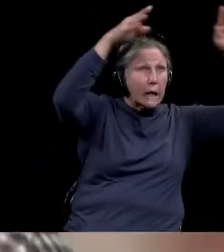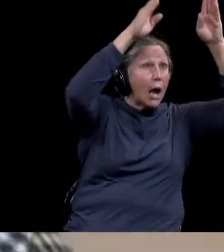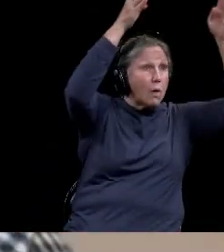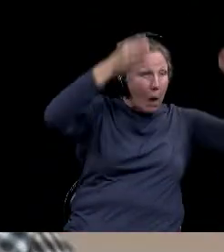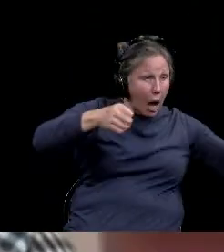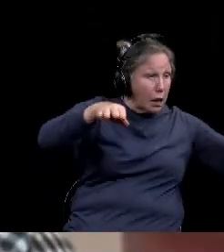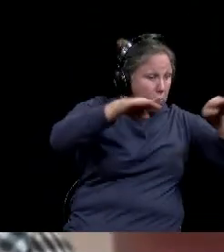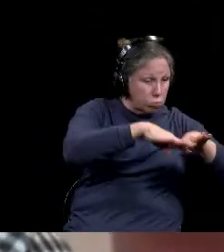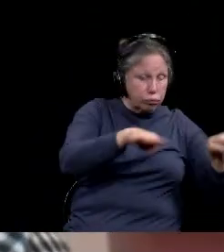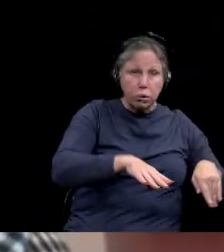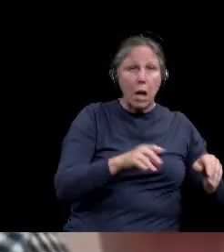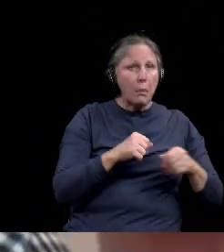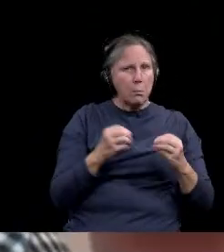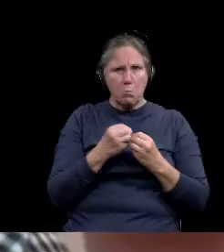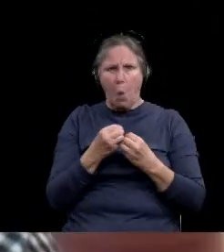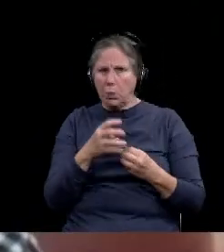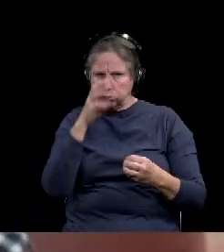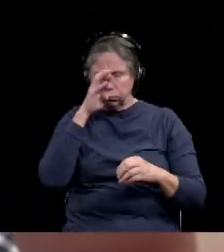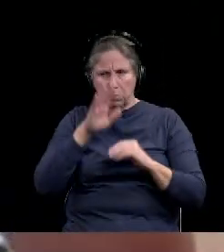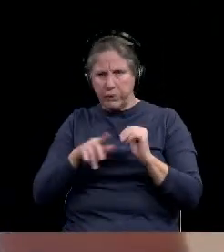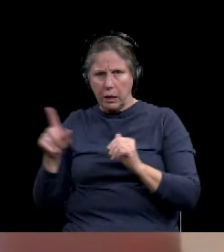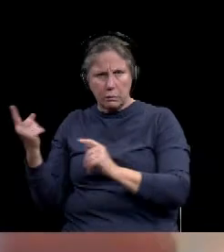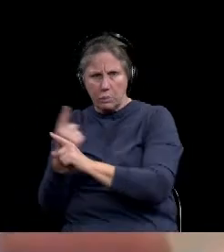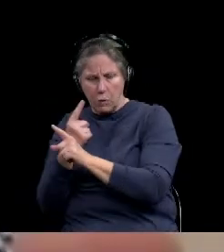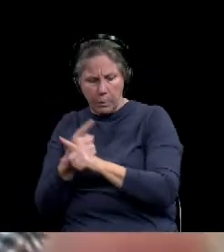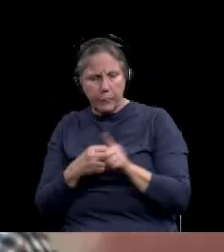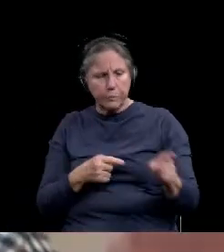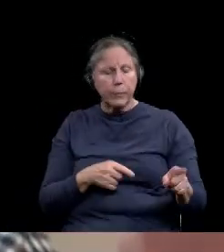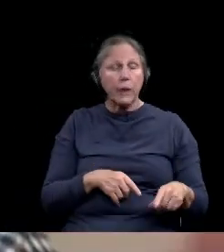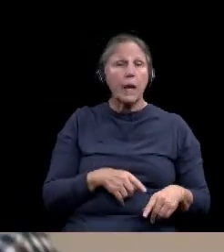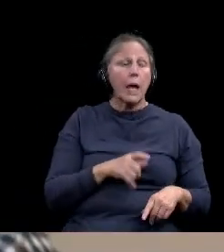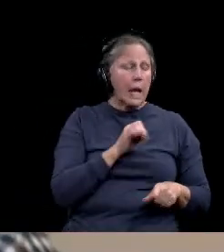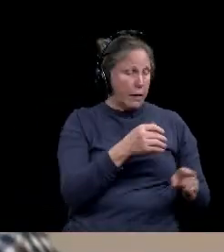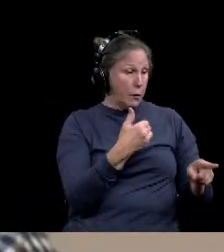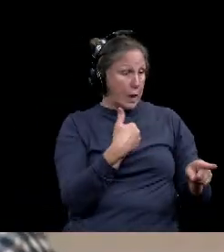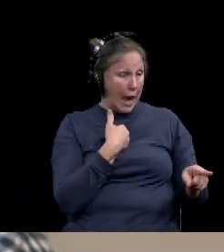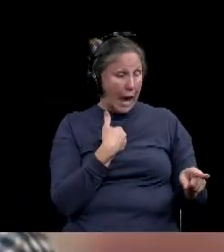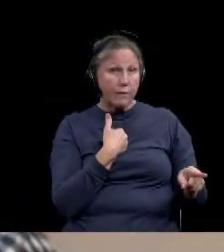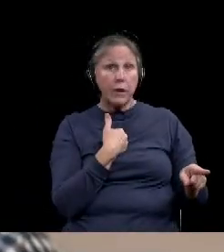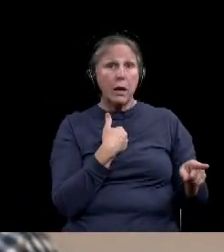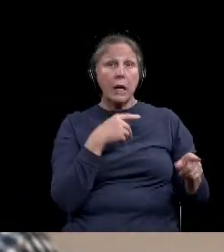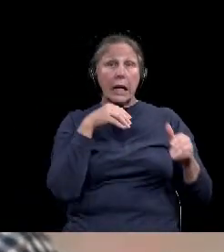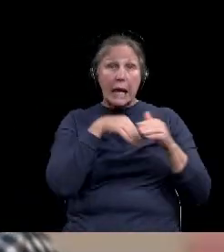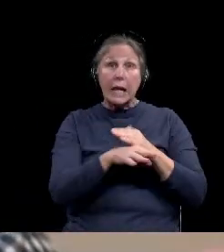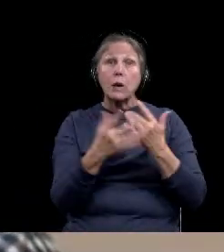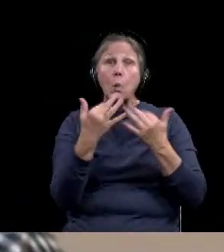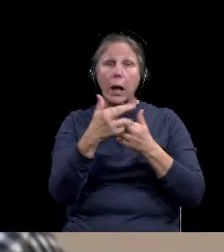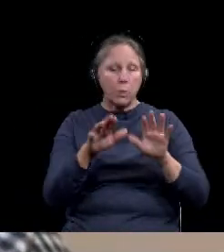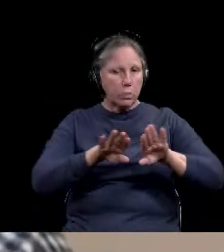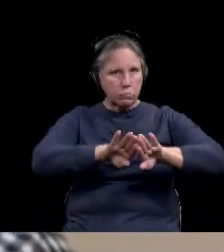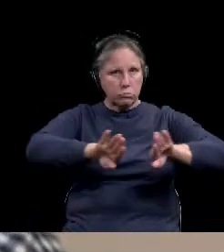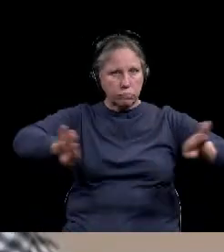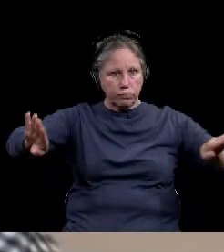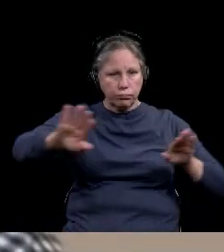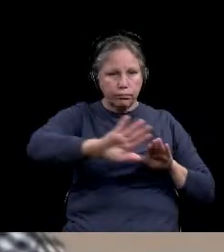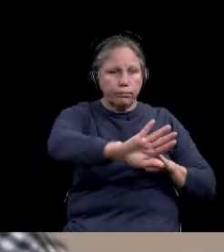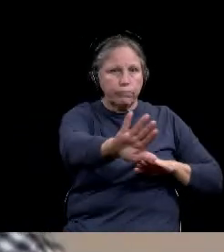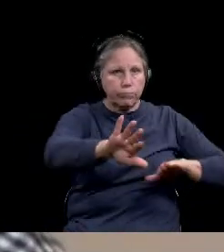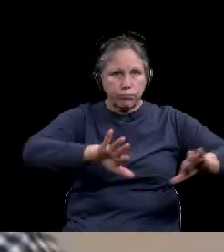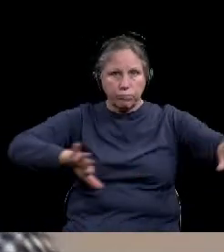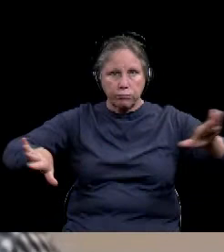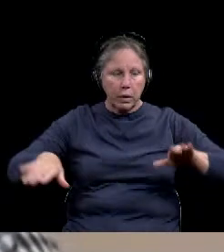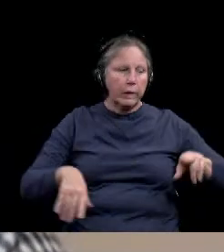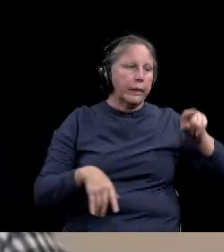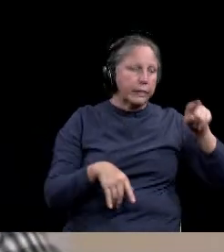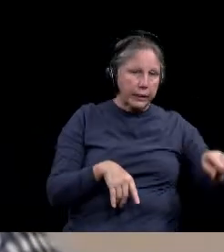than even regular other patients. Um, we try to segregate patients in the waiting room for a kind of a viral versus a non-viral or sick